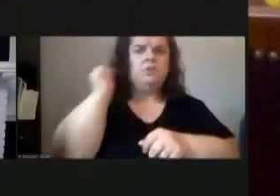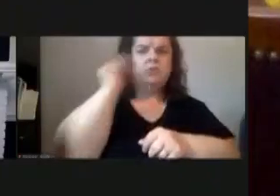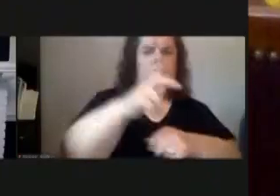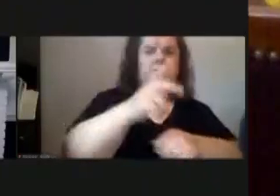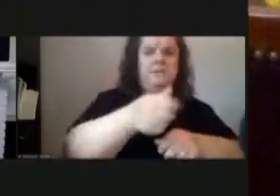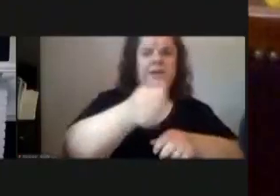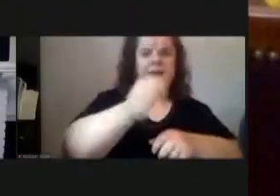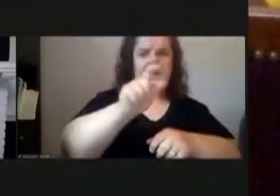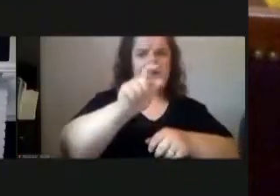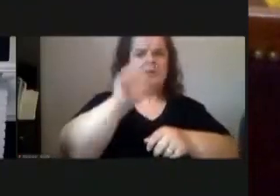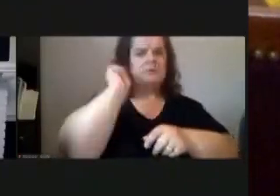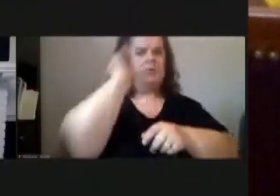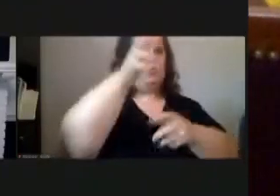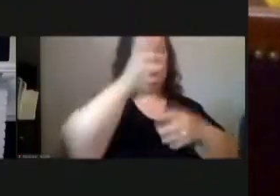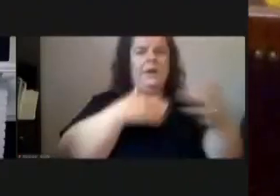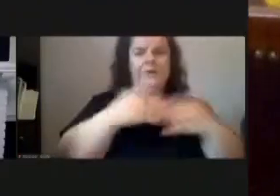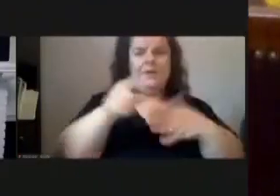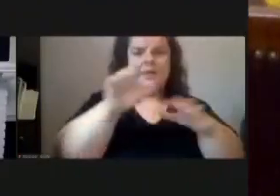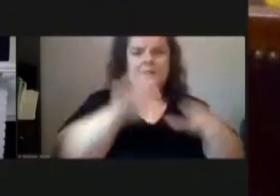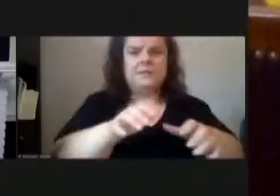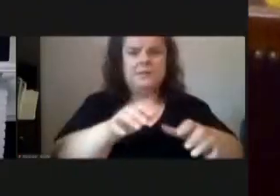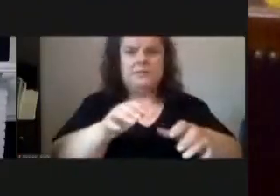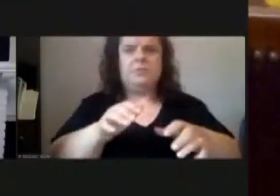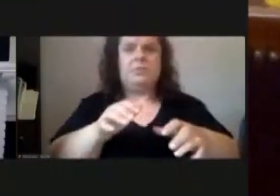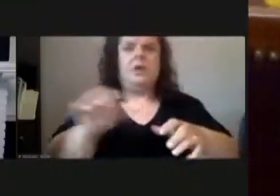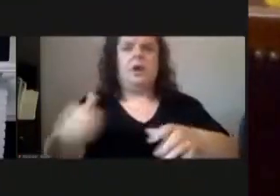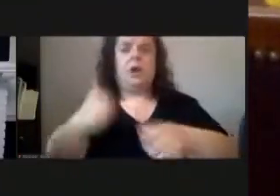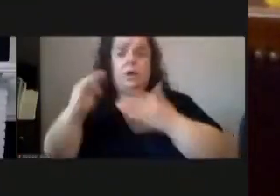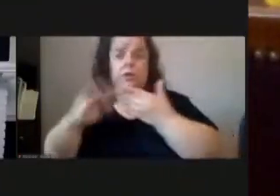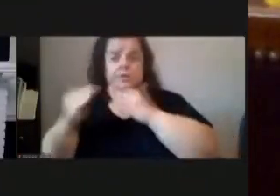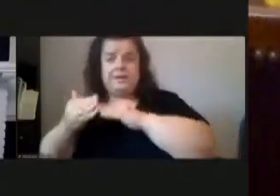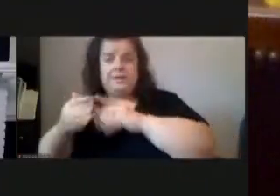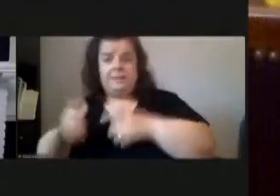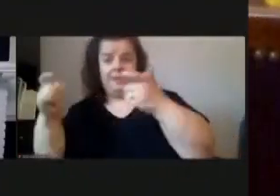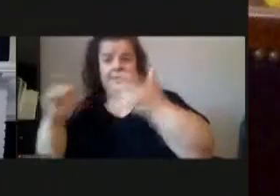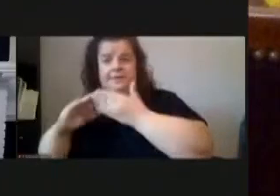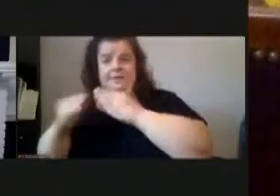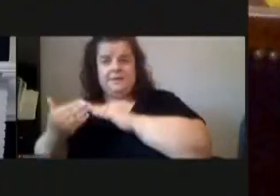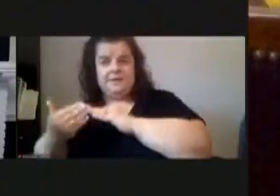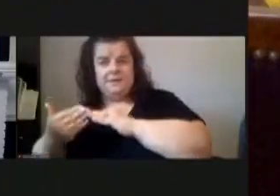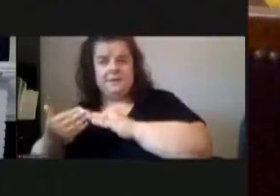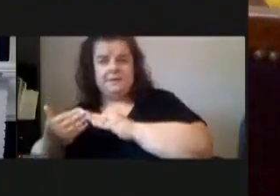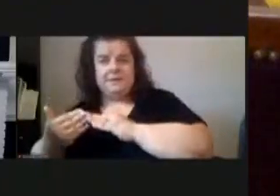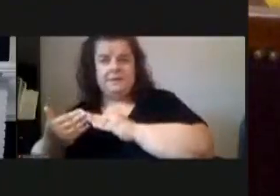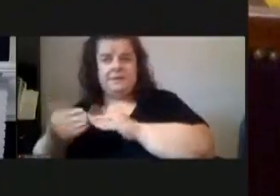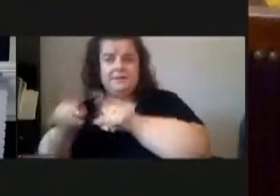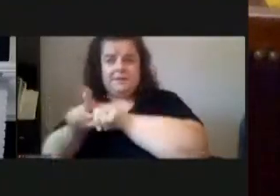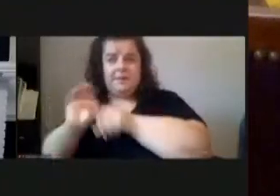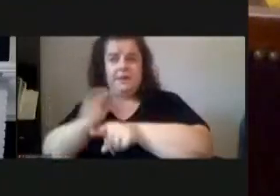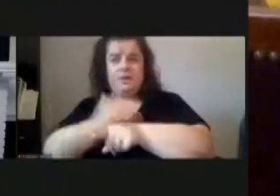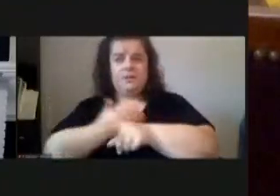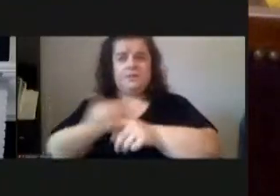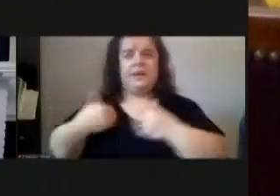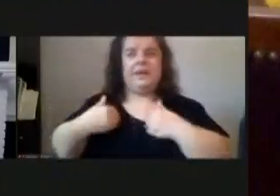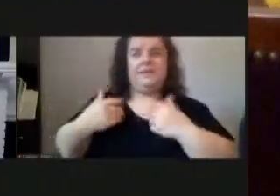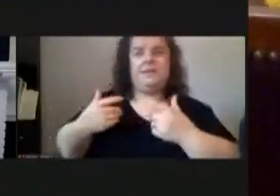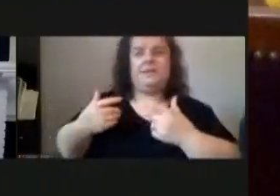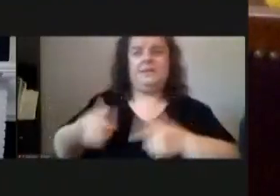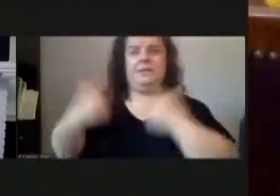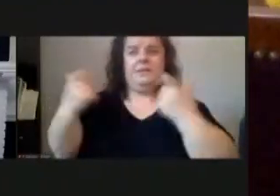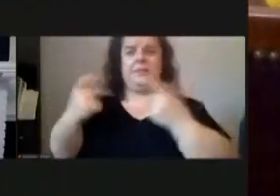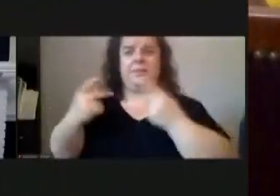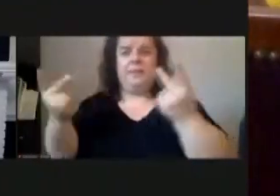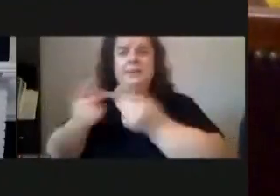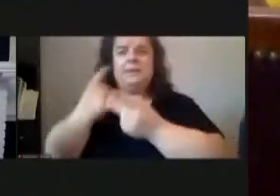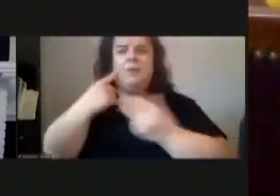whatever they do in a facility other cities major cities and cities similar to ours have significant uh places for young